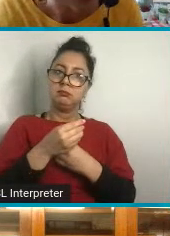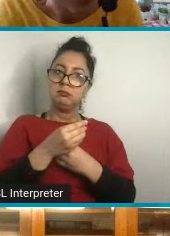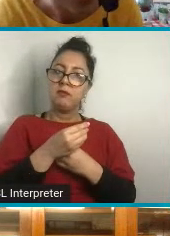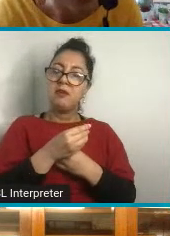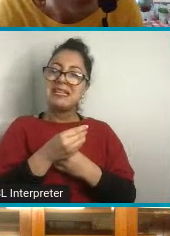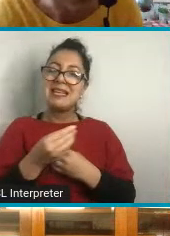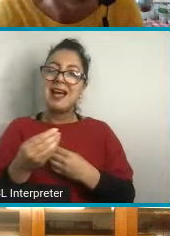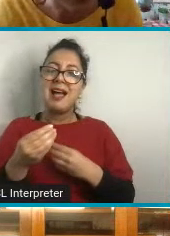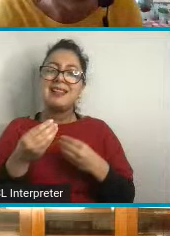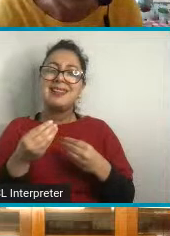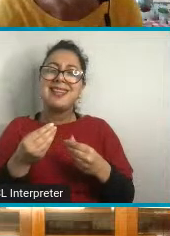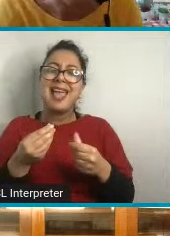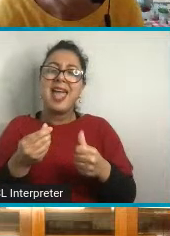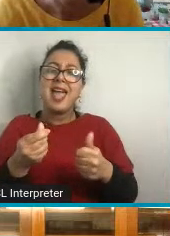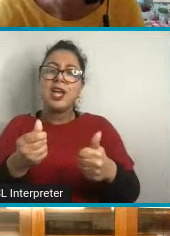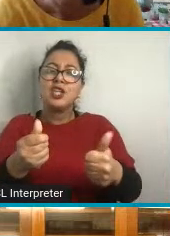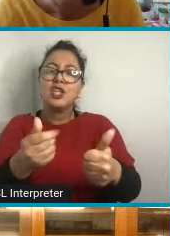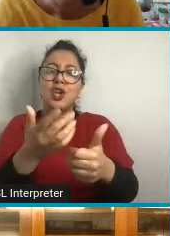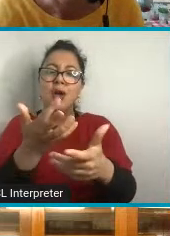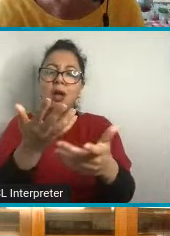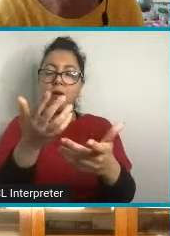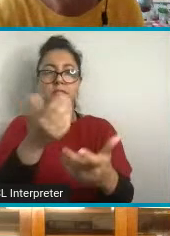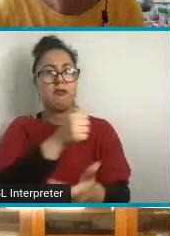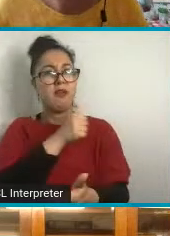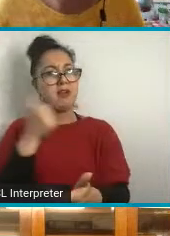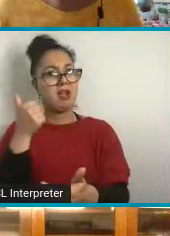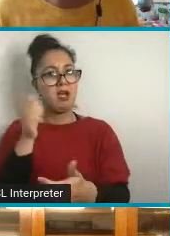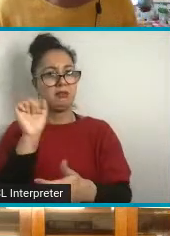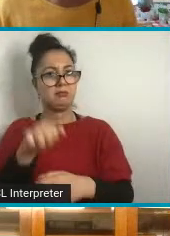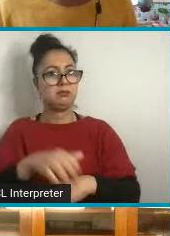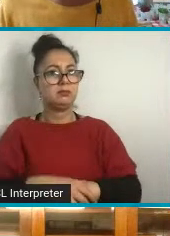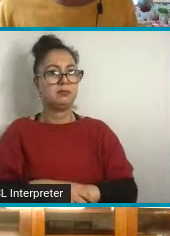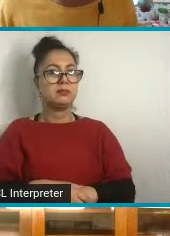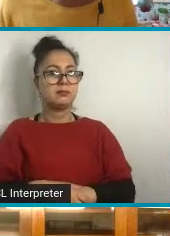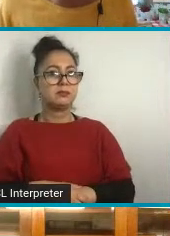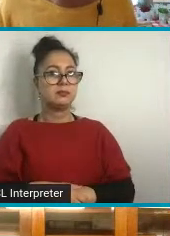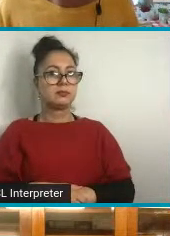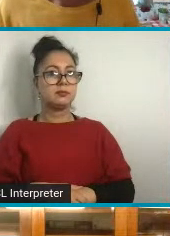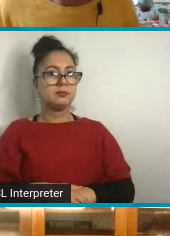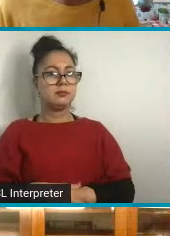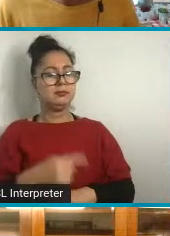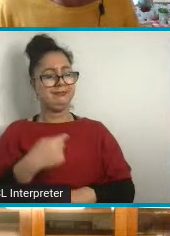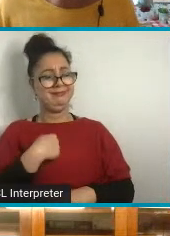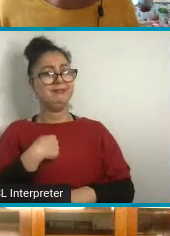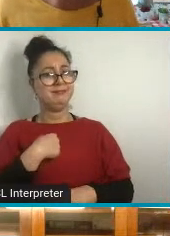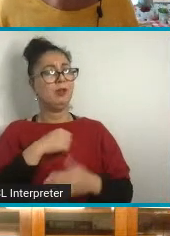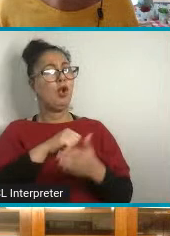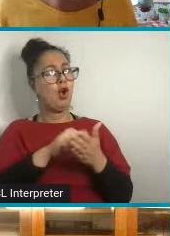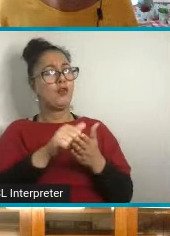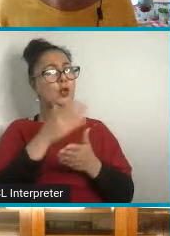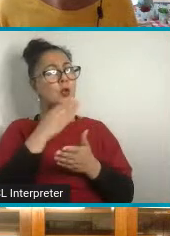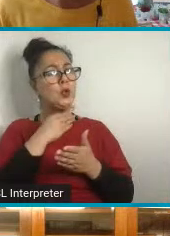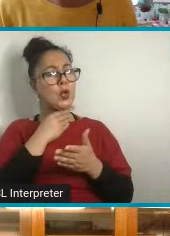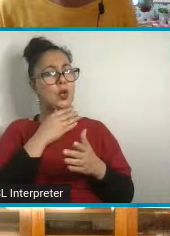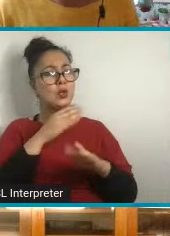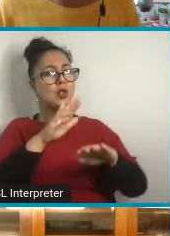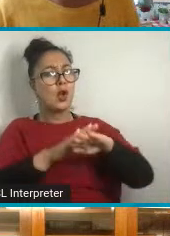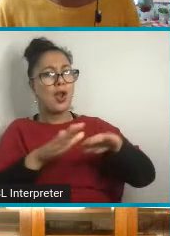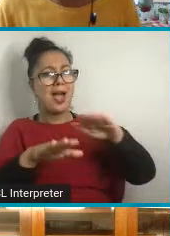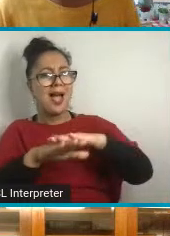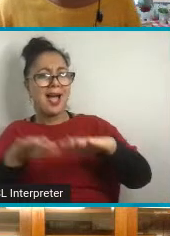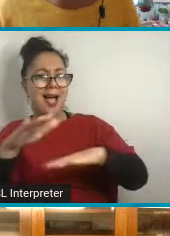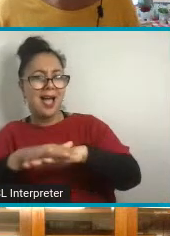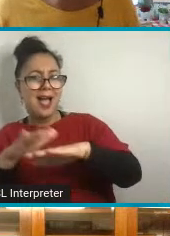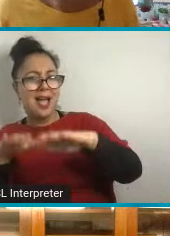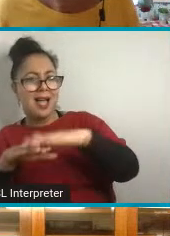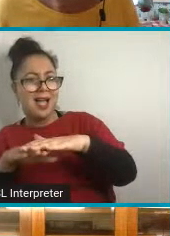printing, isn't there? Yeah. Yeah. And so I often use in my work as well, collage paper, paper